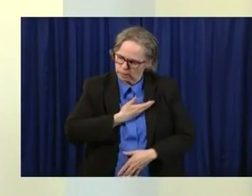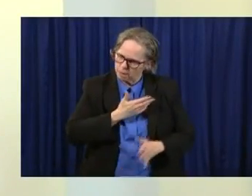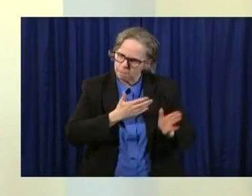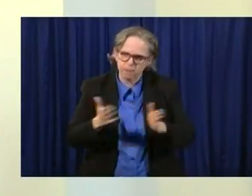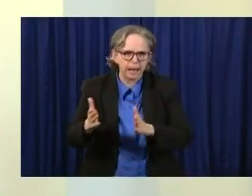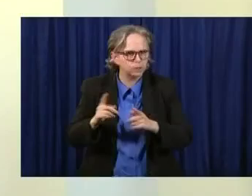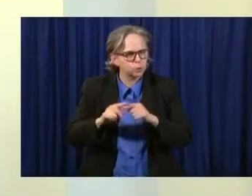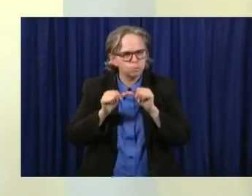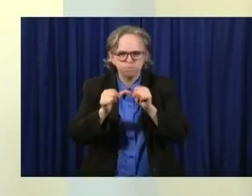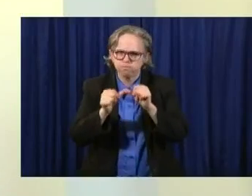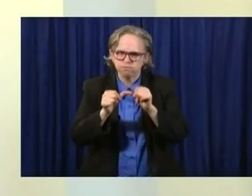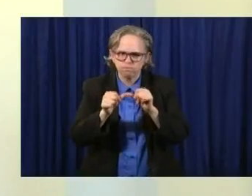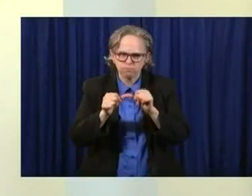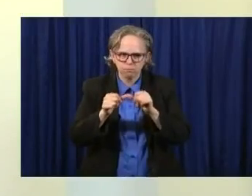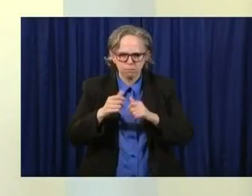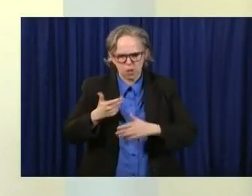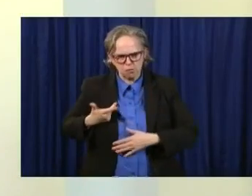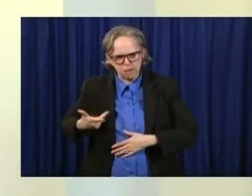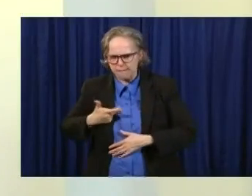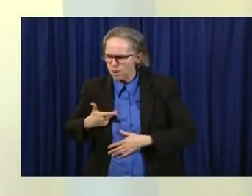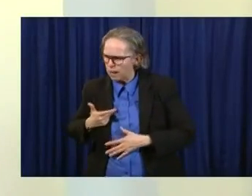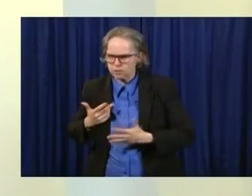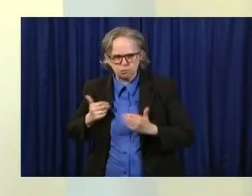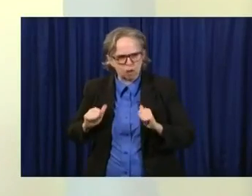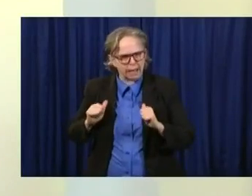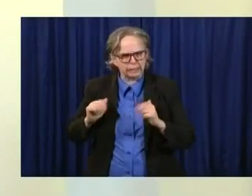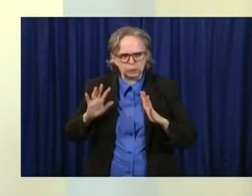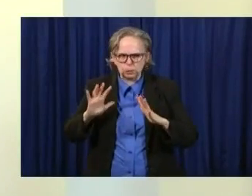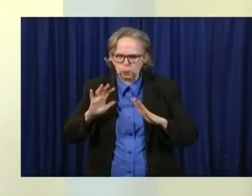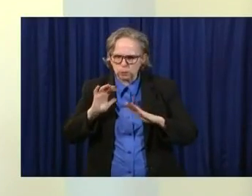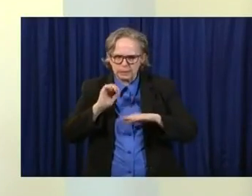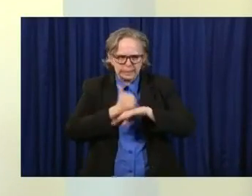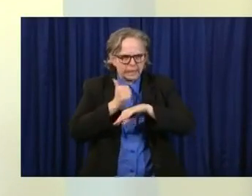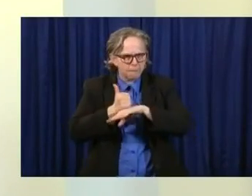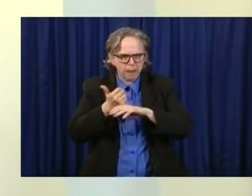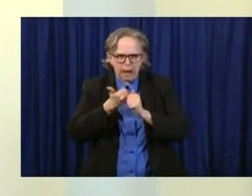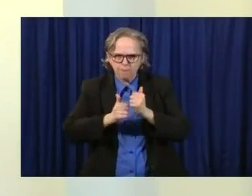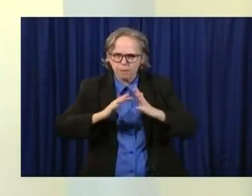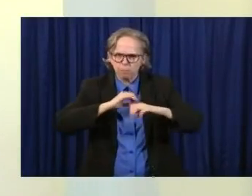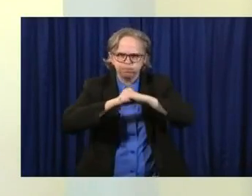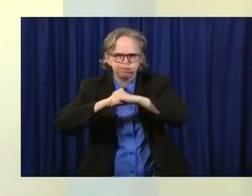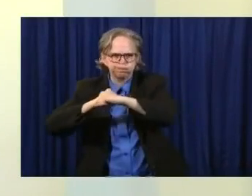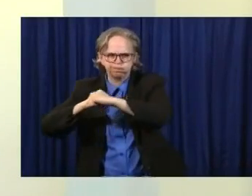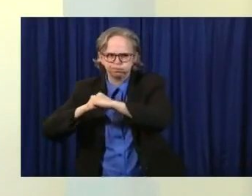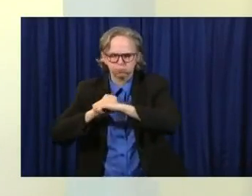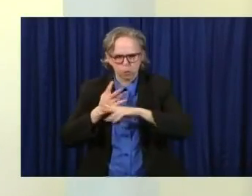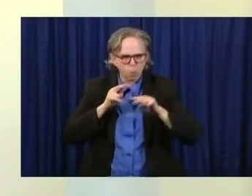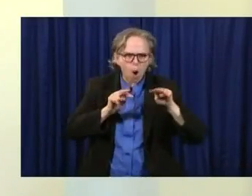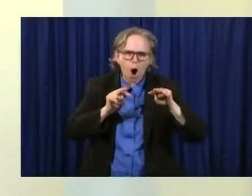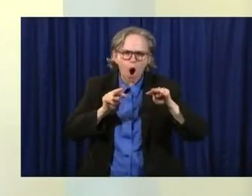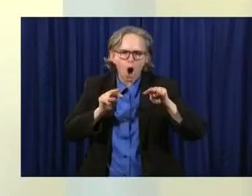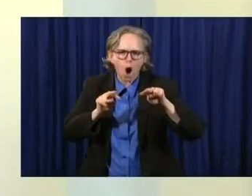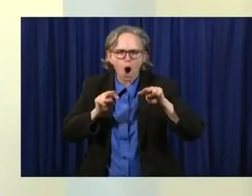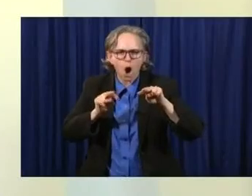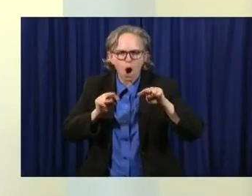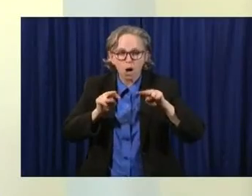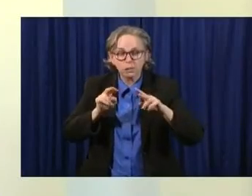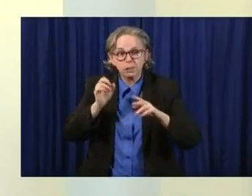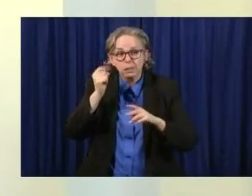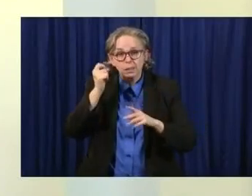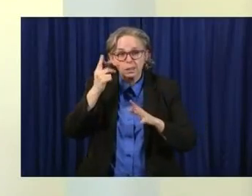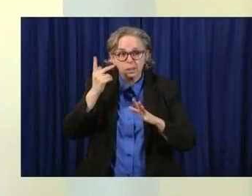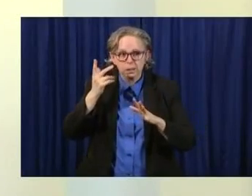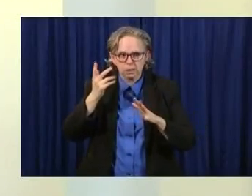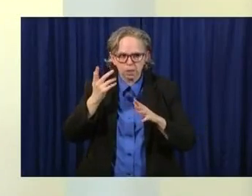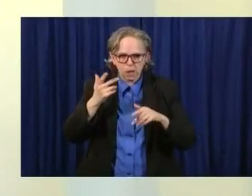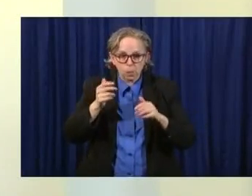governor is doing, is we're trying to put everything in place so that we can watch it. And then with you, with all our partners from